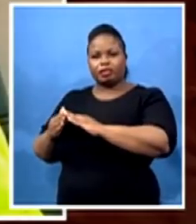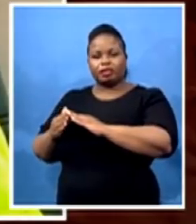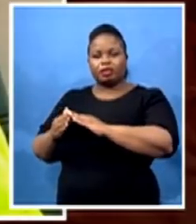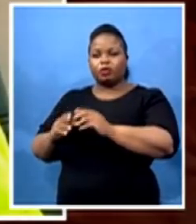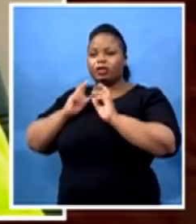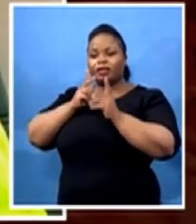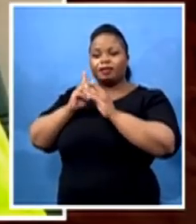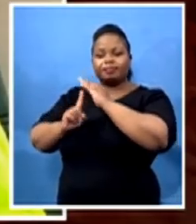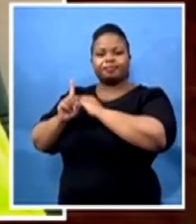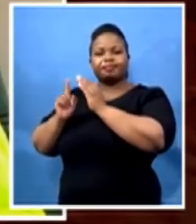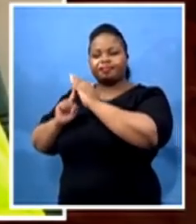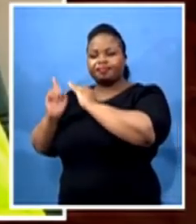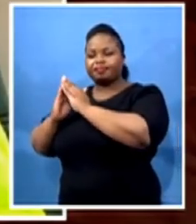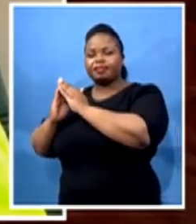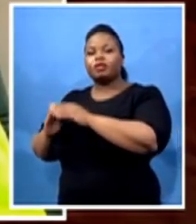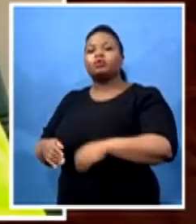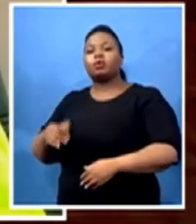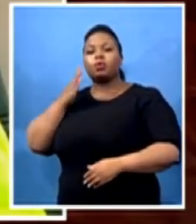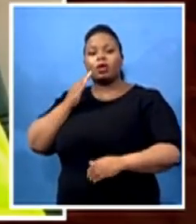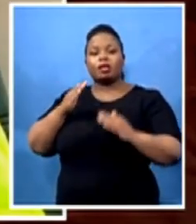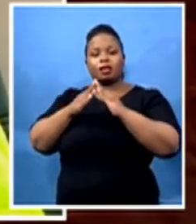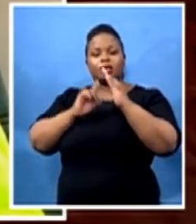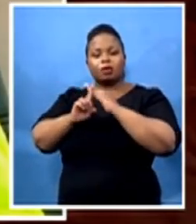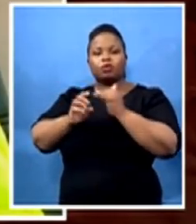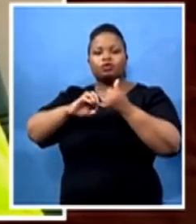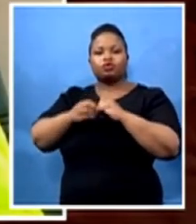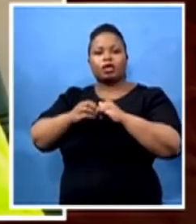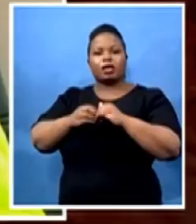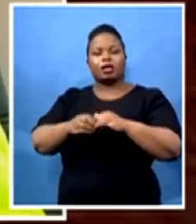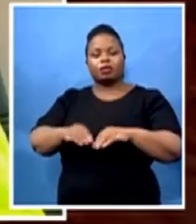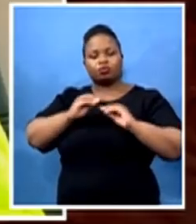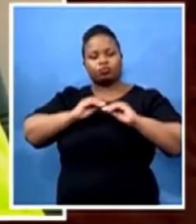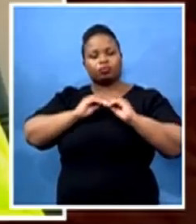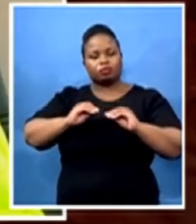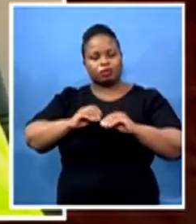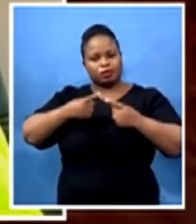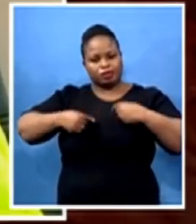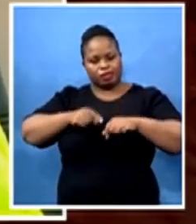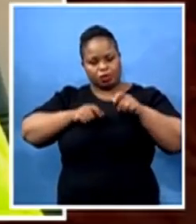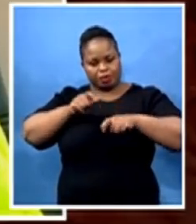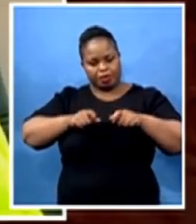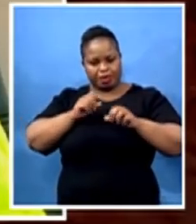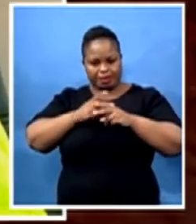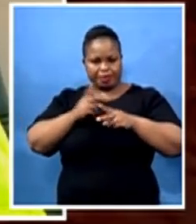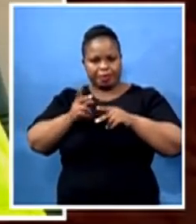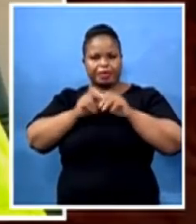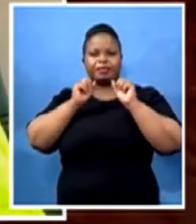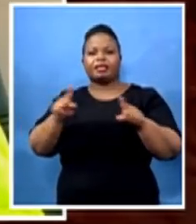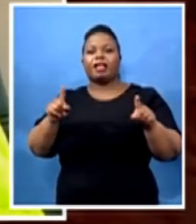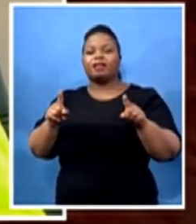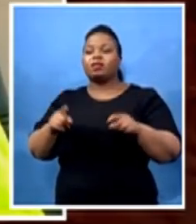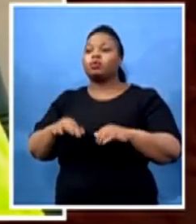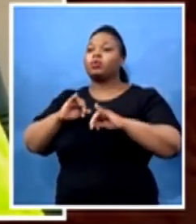we try to train our people to begin to prepare themselves for the worst. This you are doing it by, you